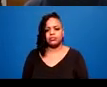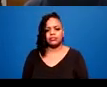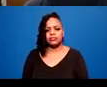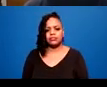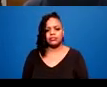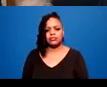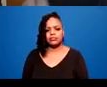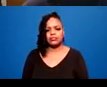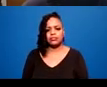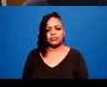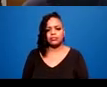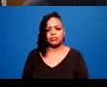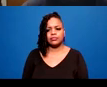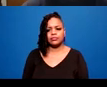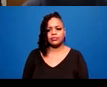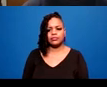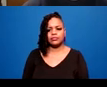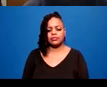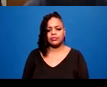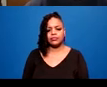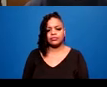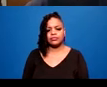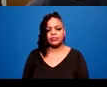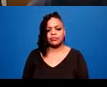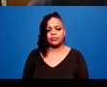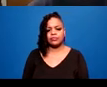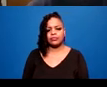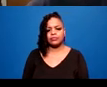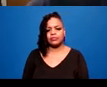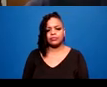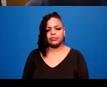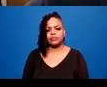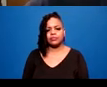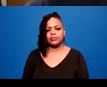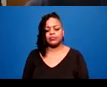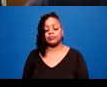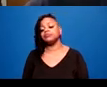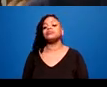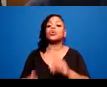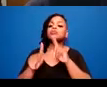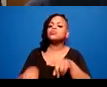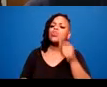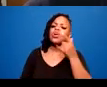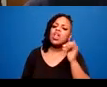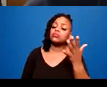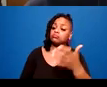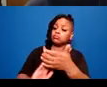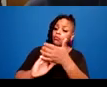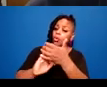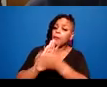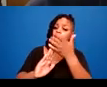what the responses can look like, those automatic responses and that anything can be a trigger.